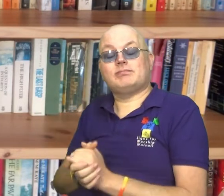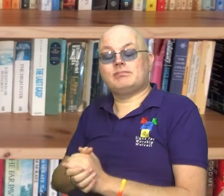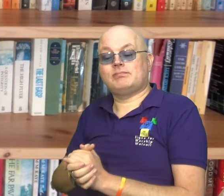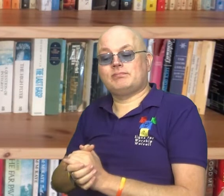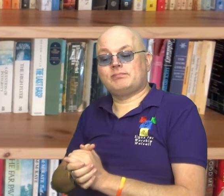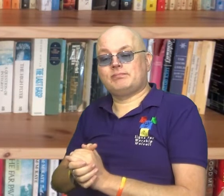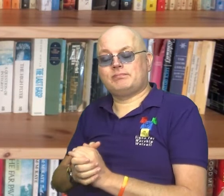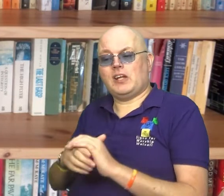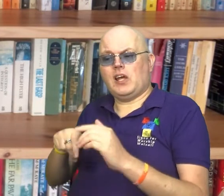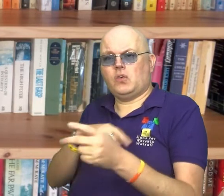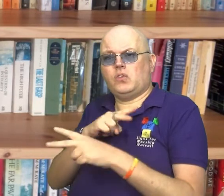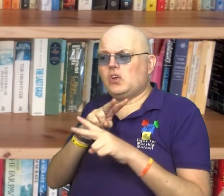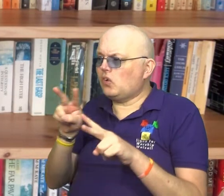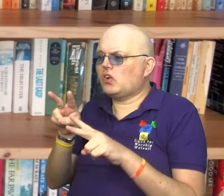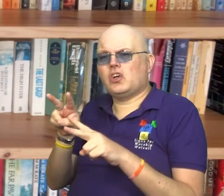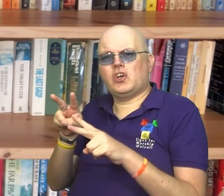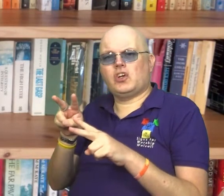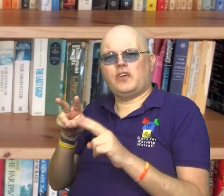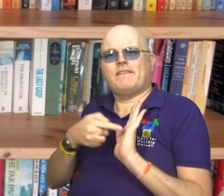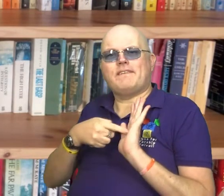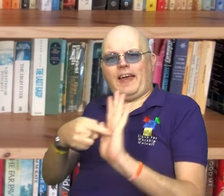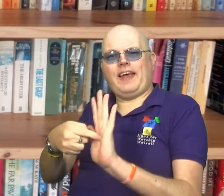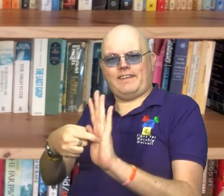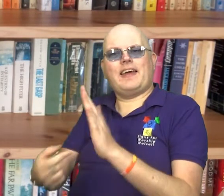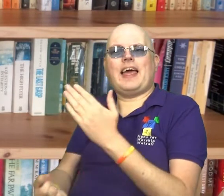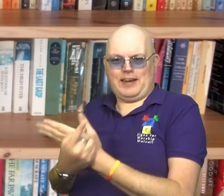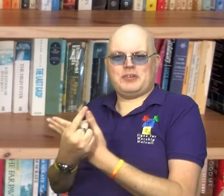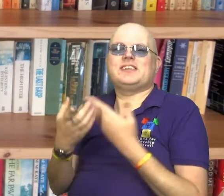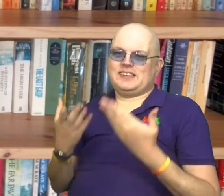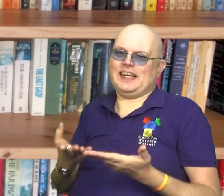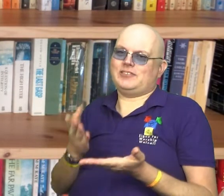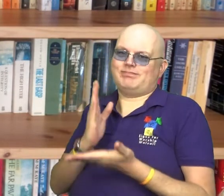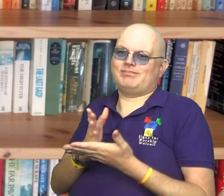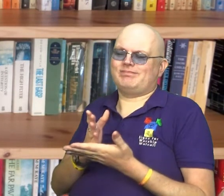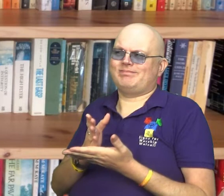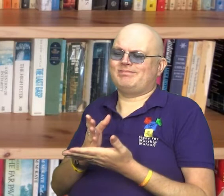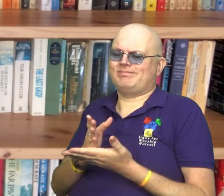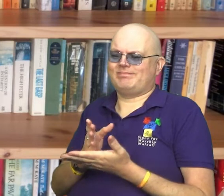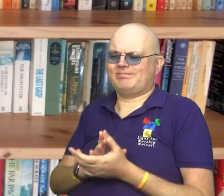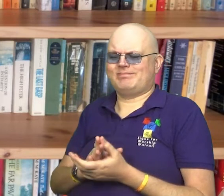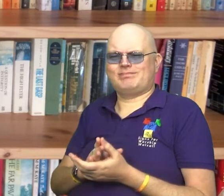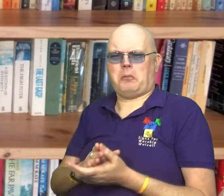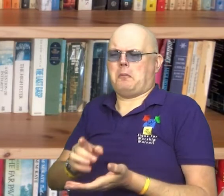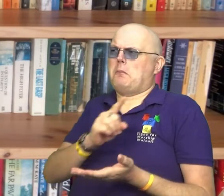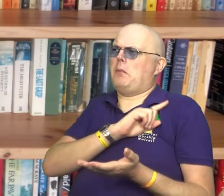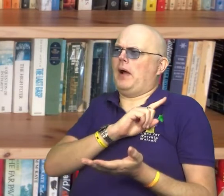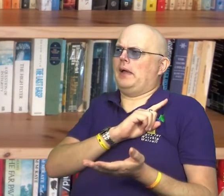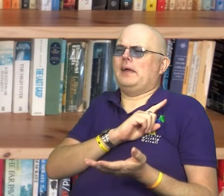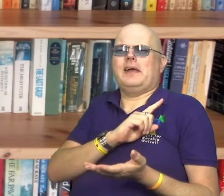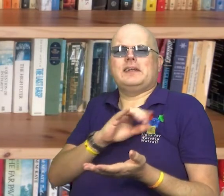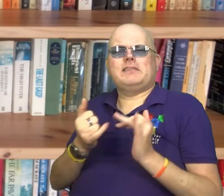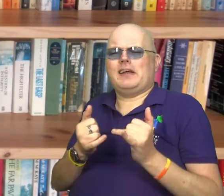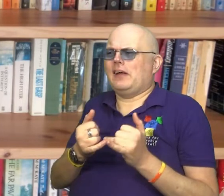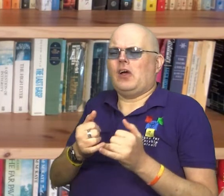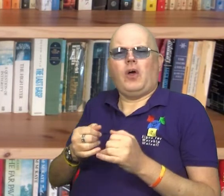If we look, we can see that in people's lives today. Sometimes people don't know why, but they really want a